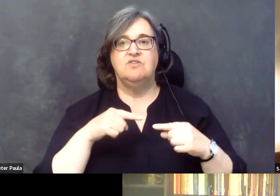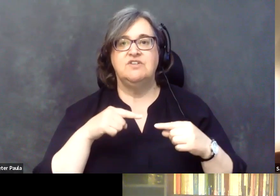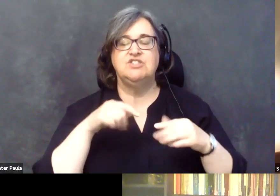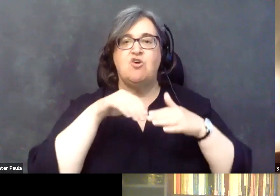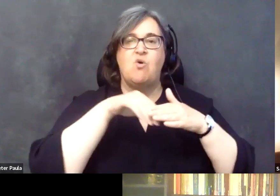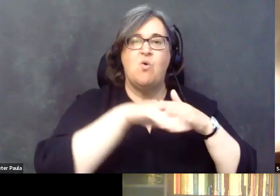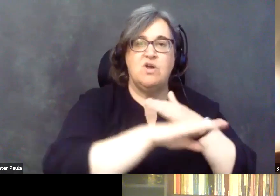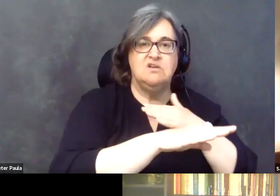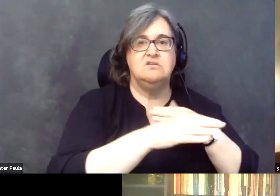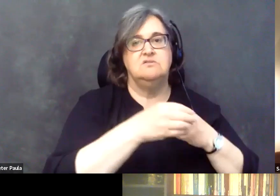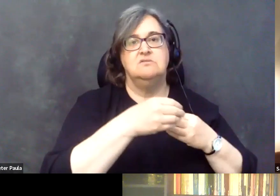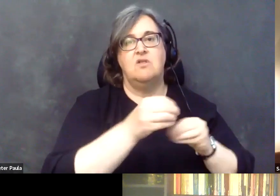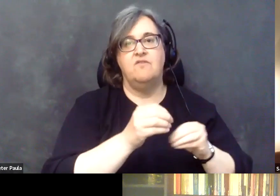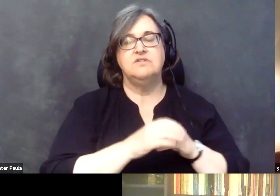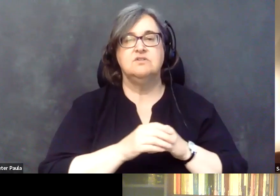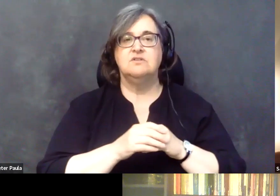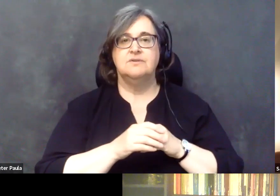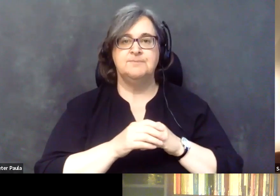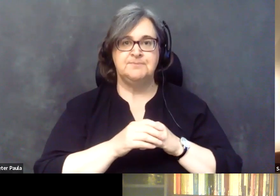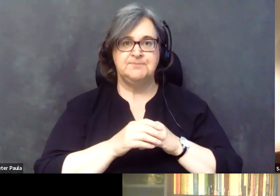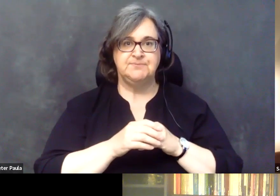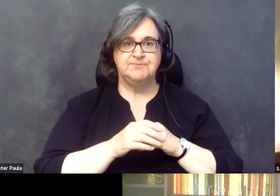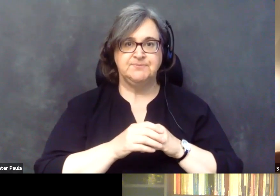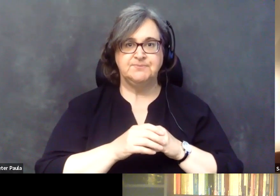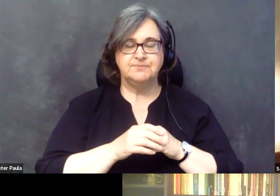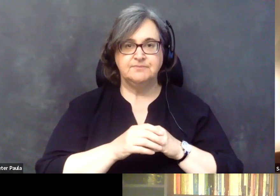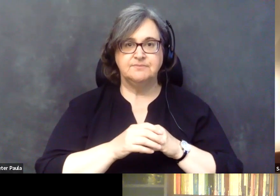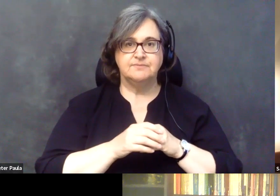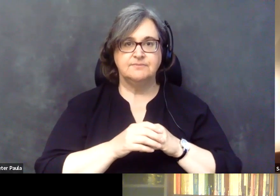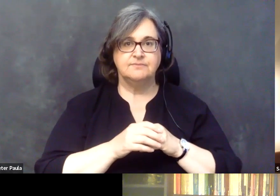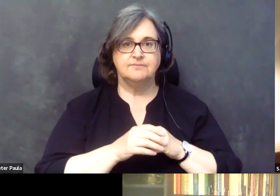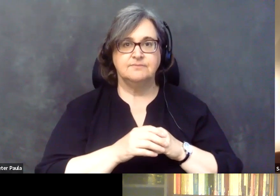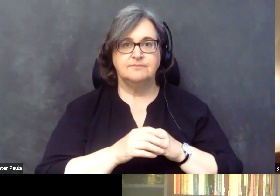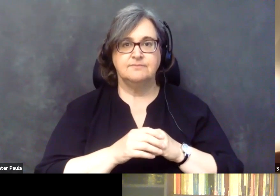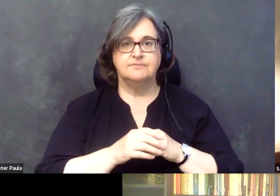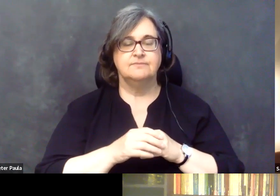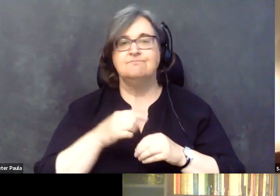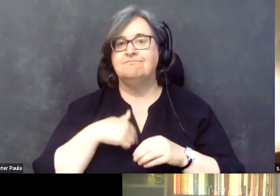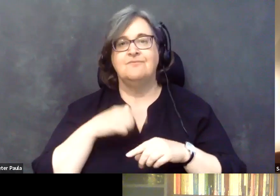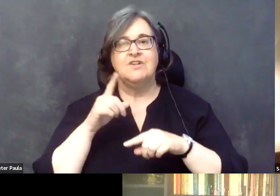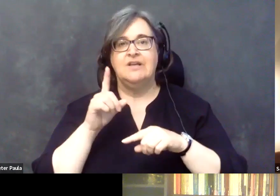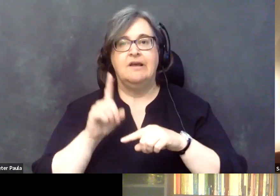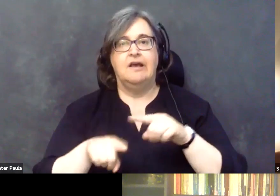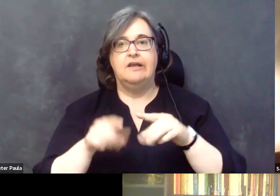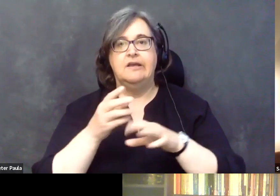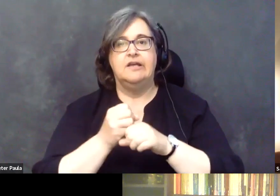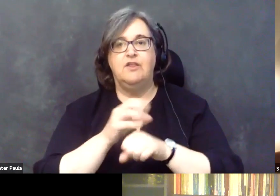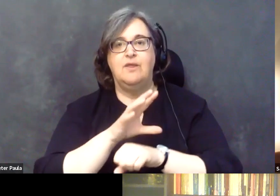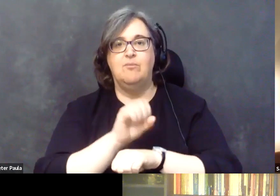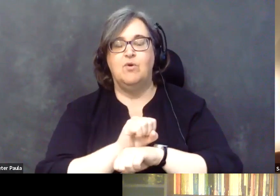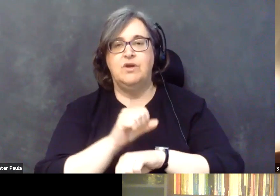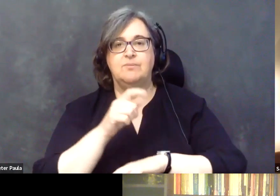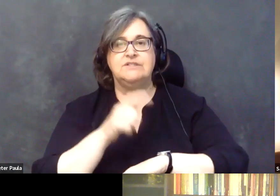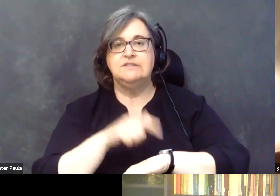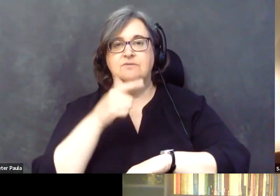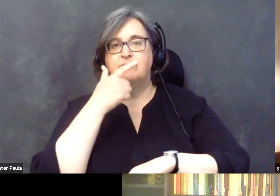office. And stuff like that. Or I'm not, I'm not able to, uh, get my appointments in time because the